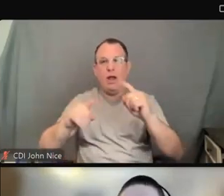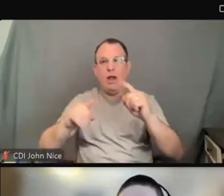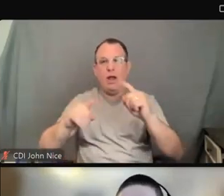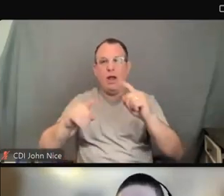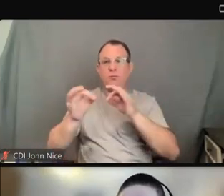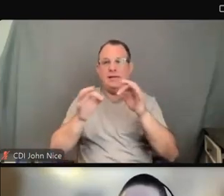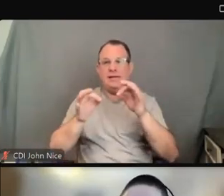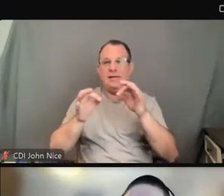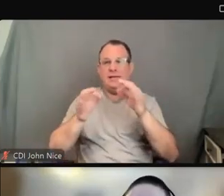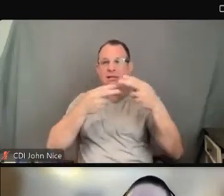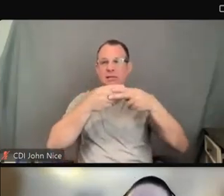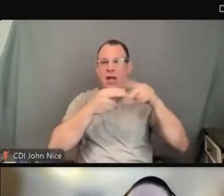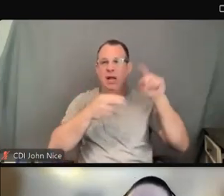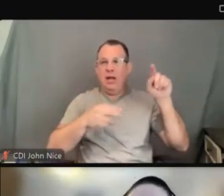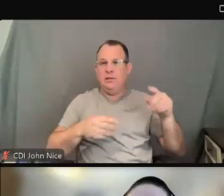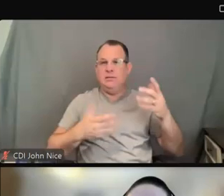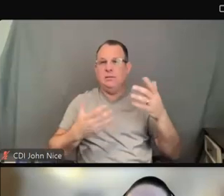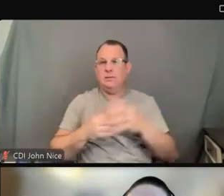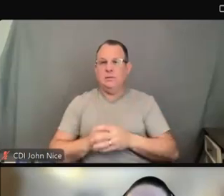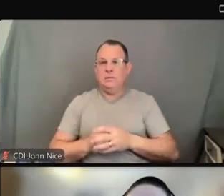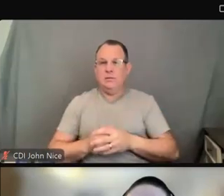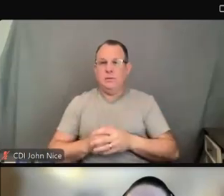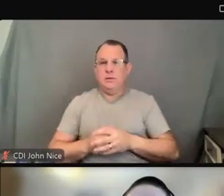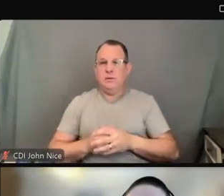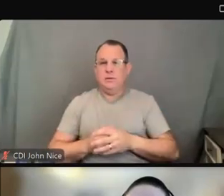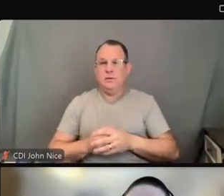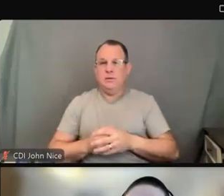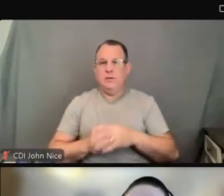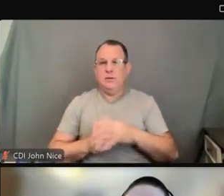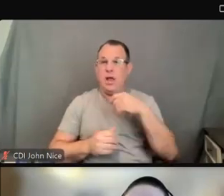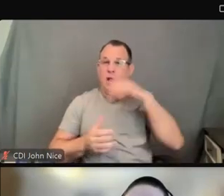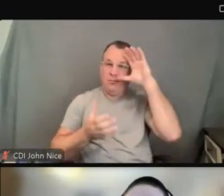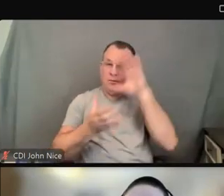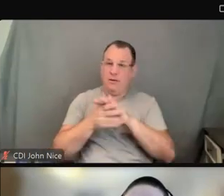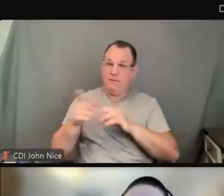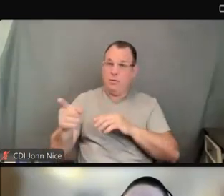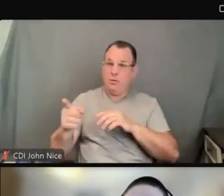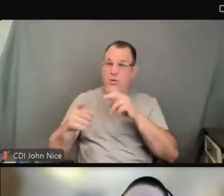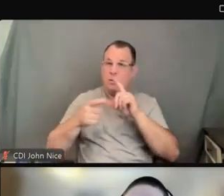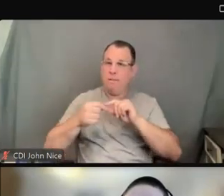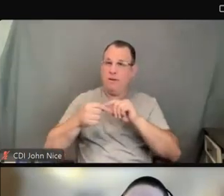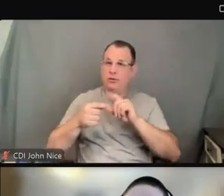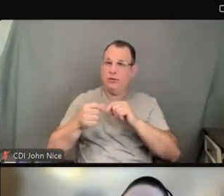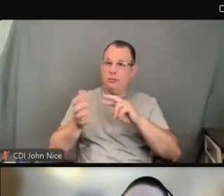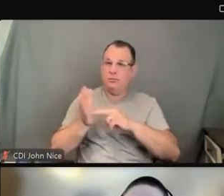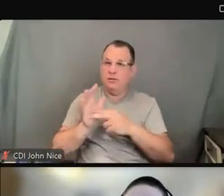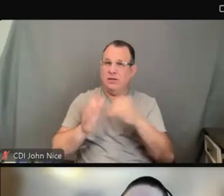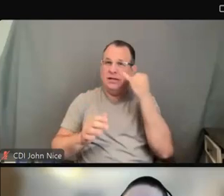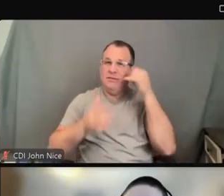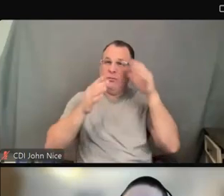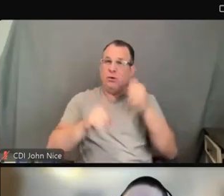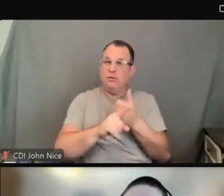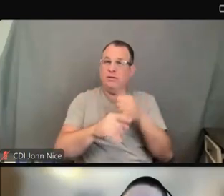a person is, I believe what you're referencing is when a person is in a hospital or a